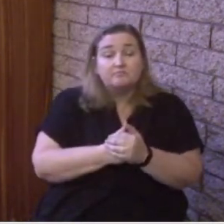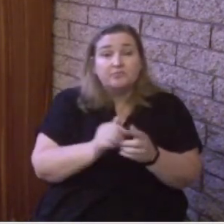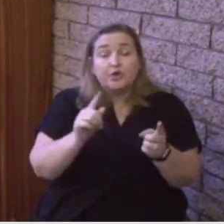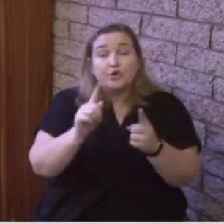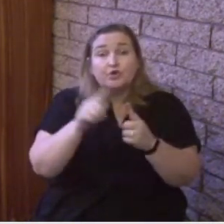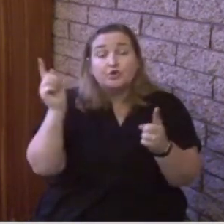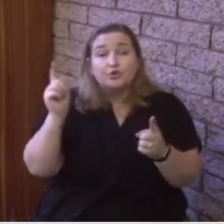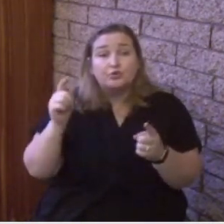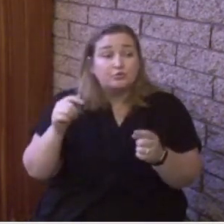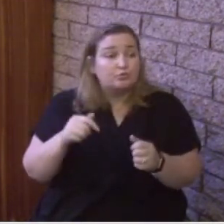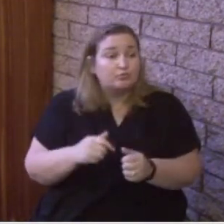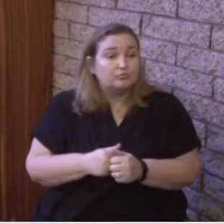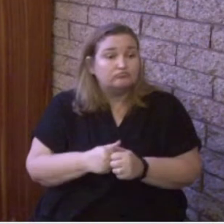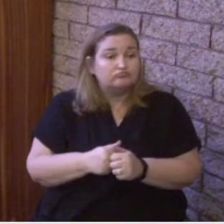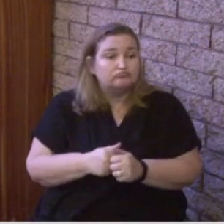kingdom.